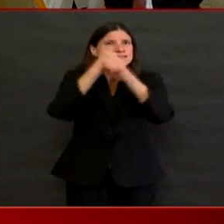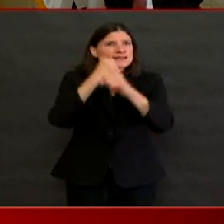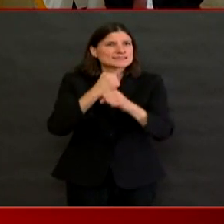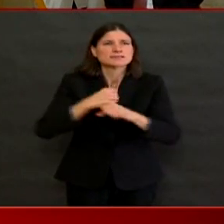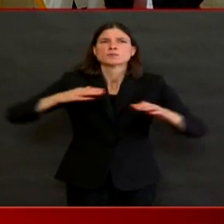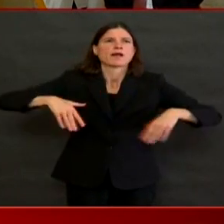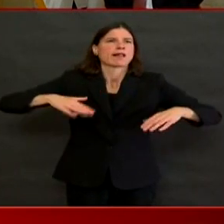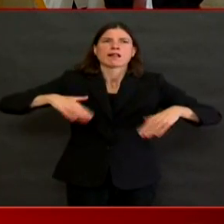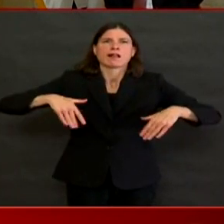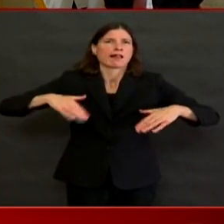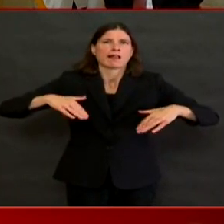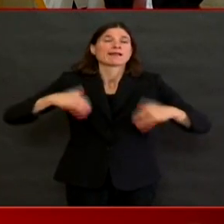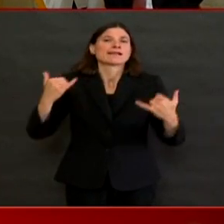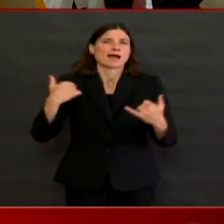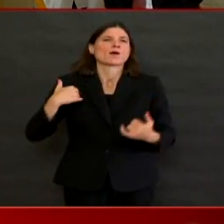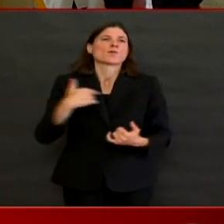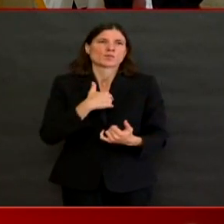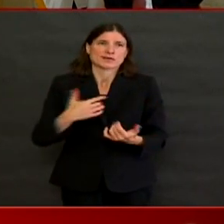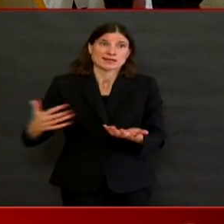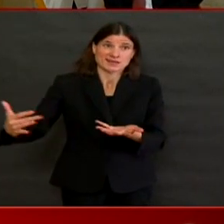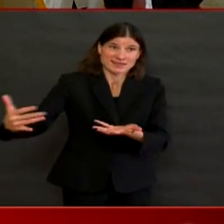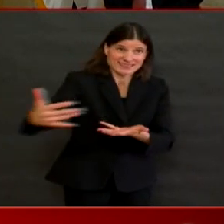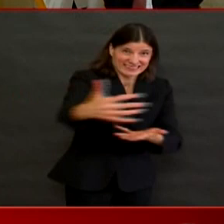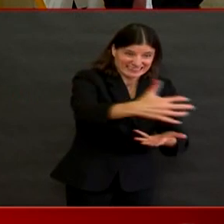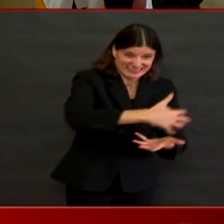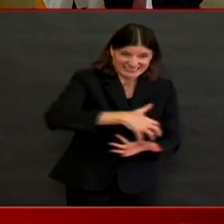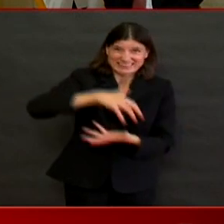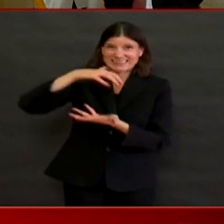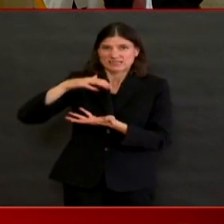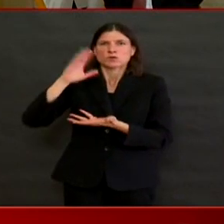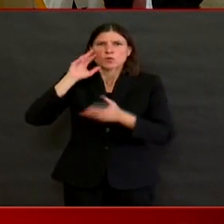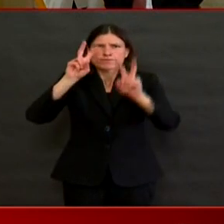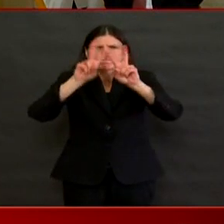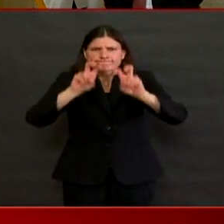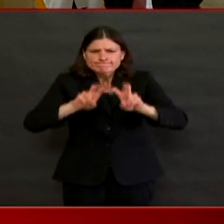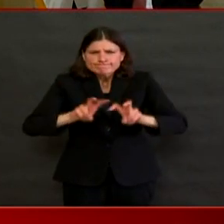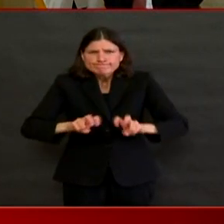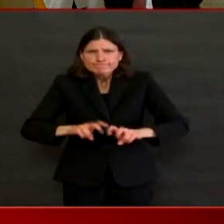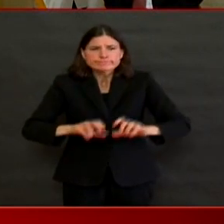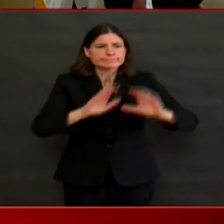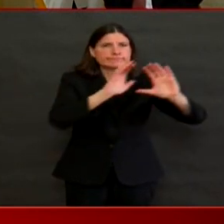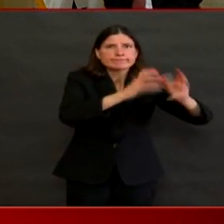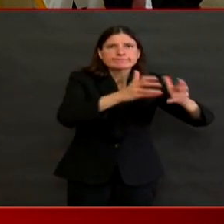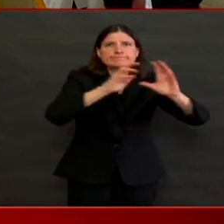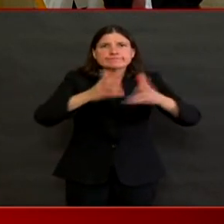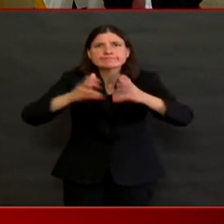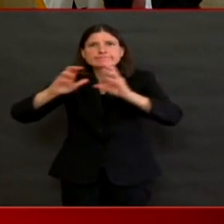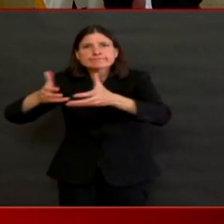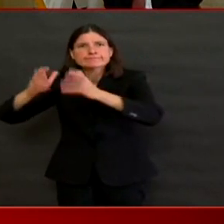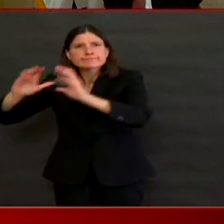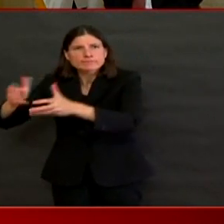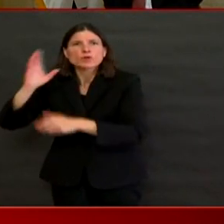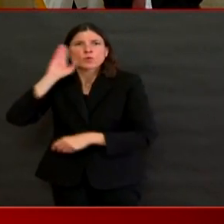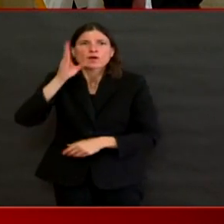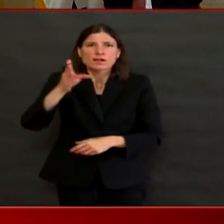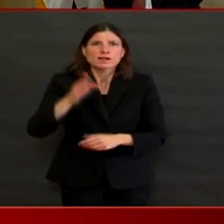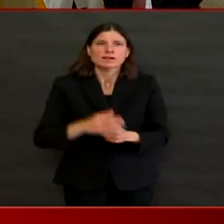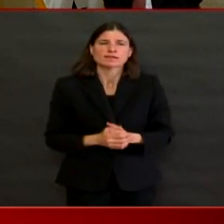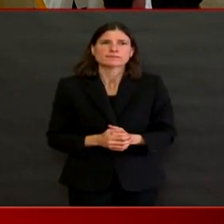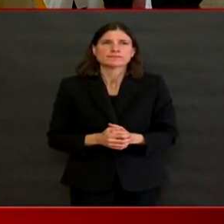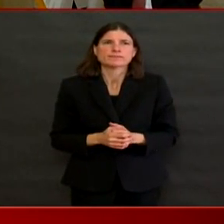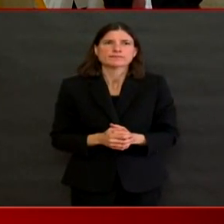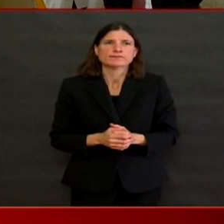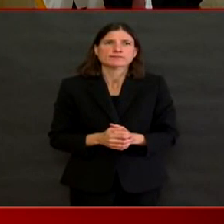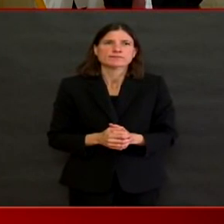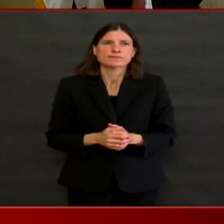of time. However, we do know definitively that there are certain environmental, social and